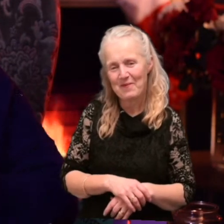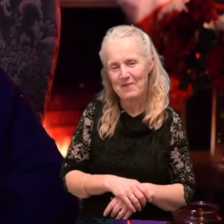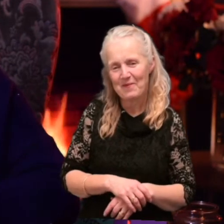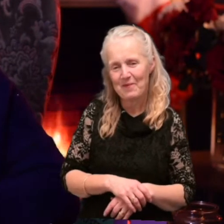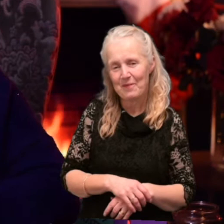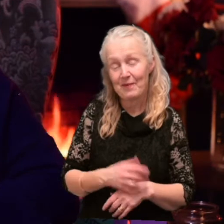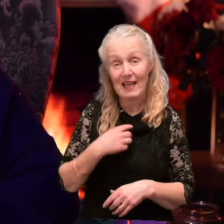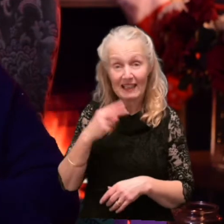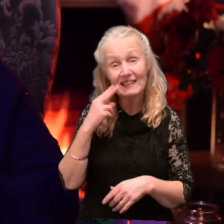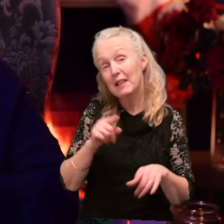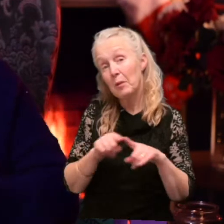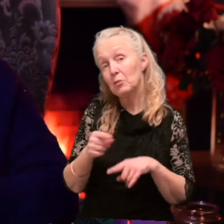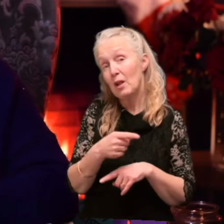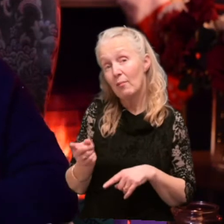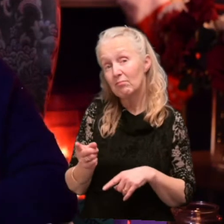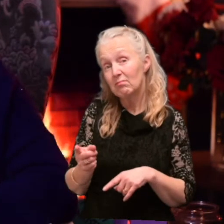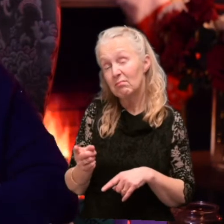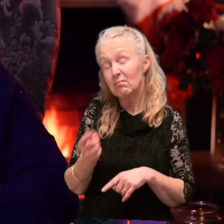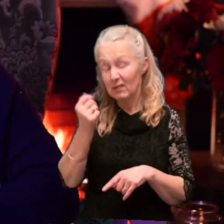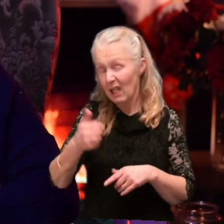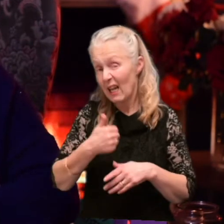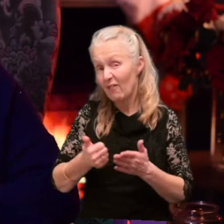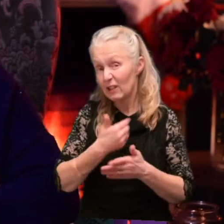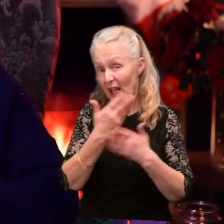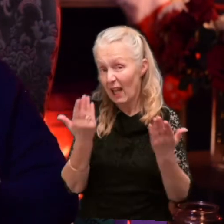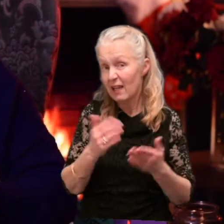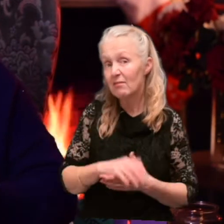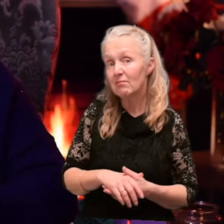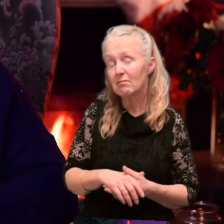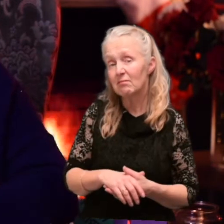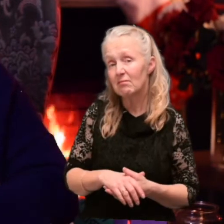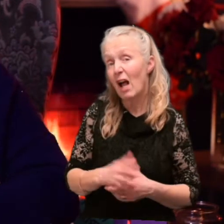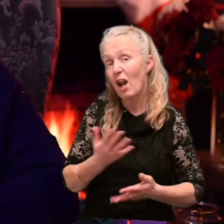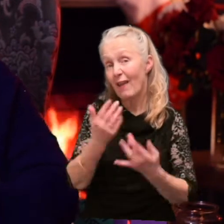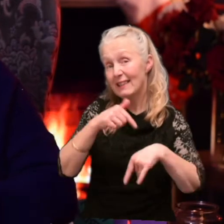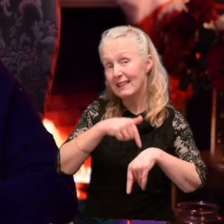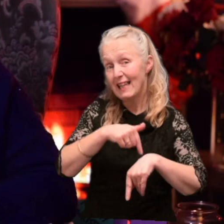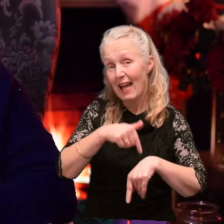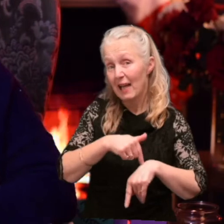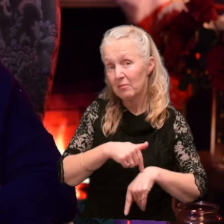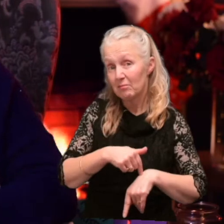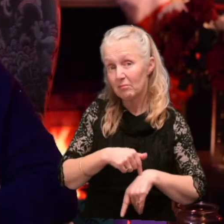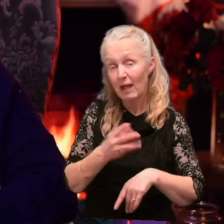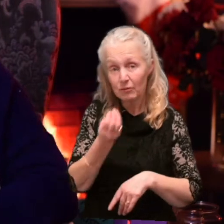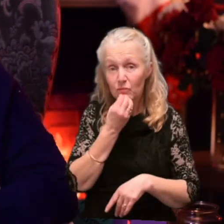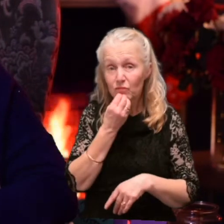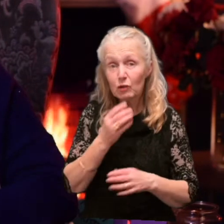I see most of them almost every day. And a lot of the time, we do have some grub together.